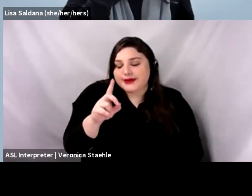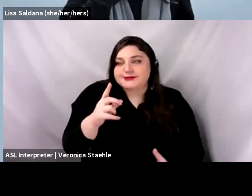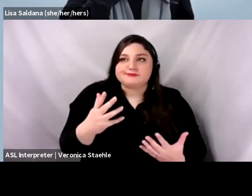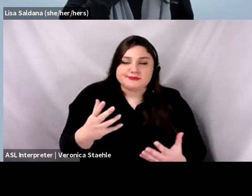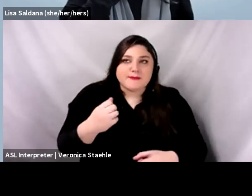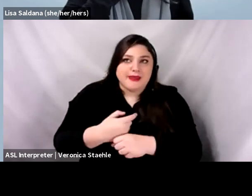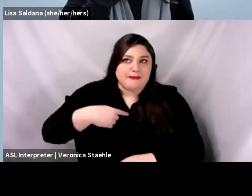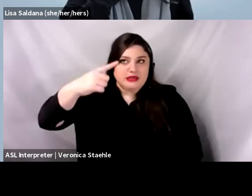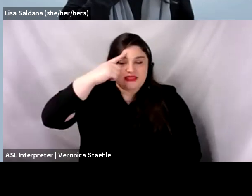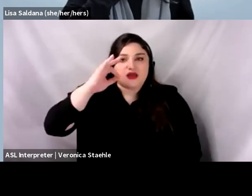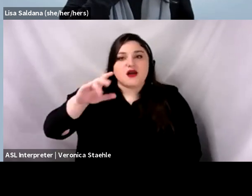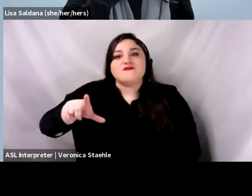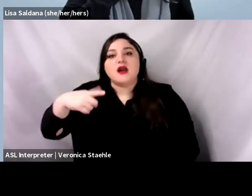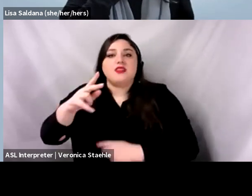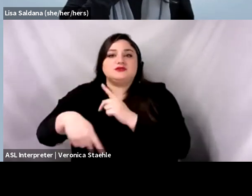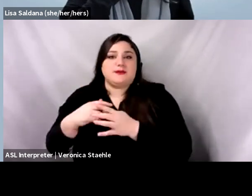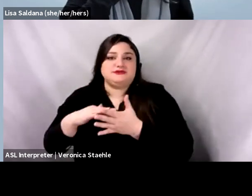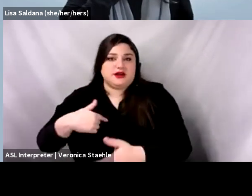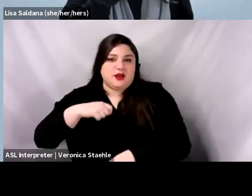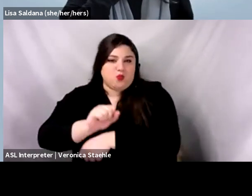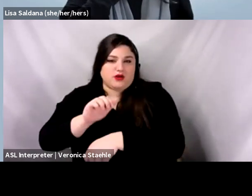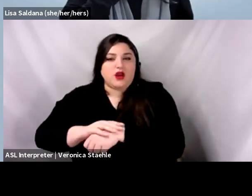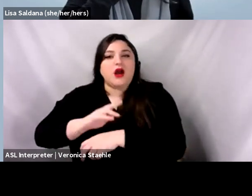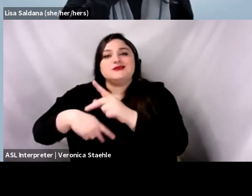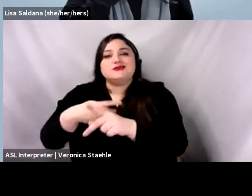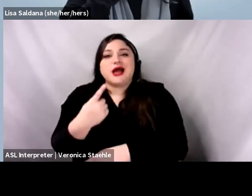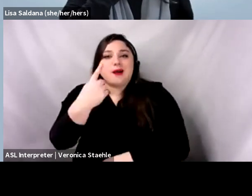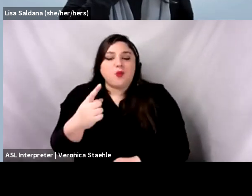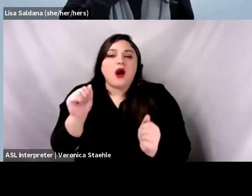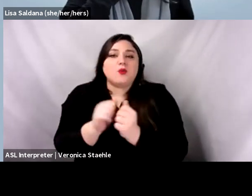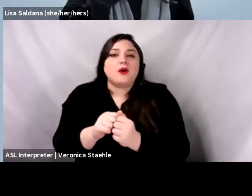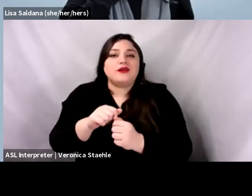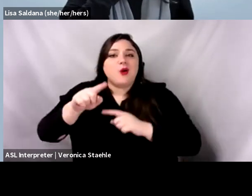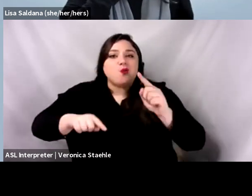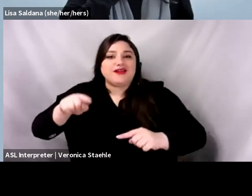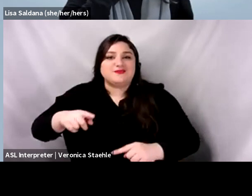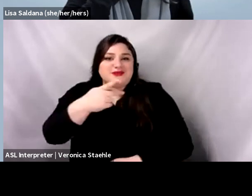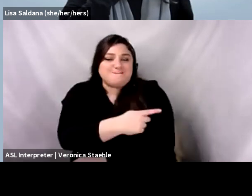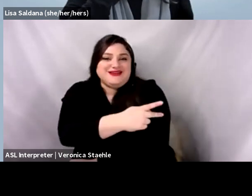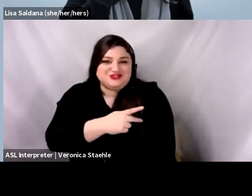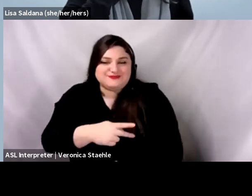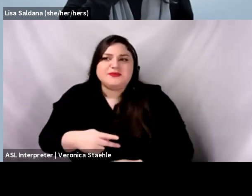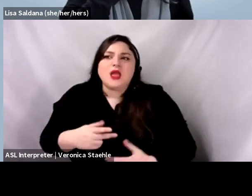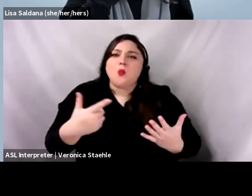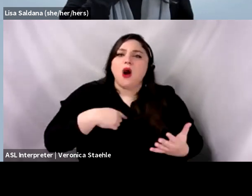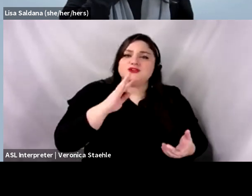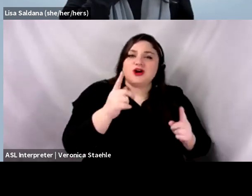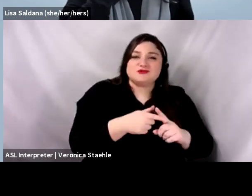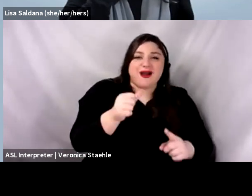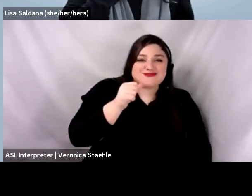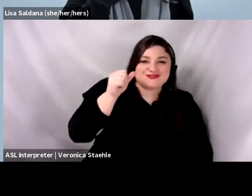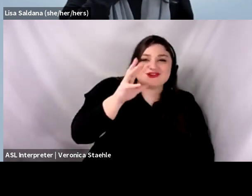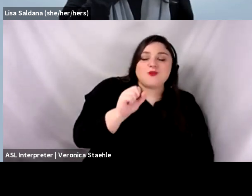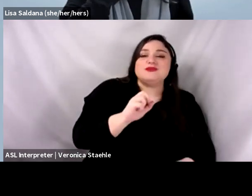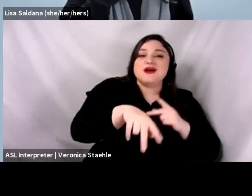that is a type one hybrid with patient level randomization. Um, the one I talked about today is a type three with cluster randomization.